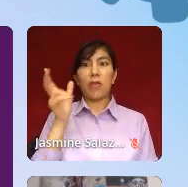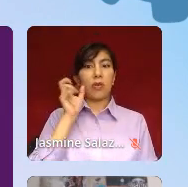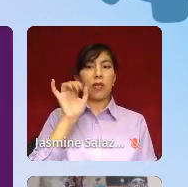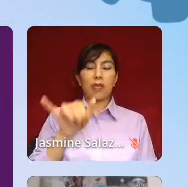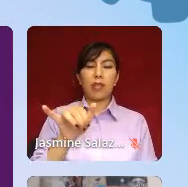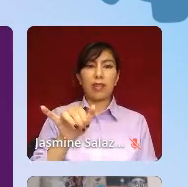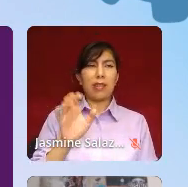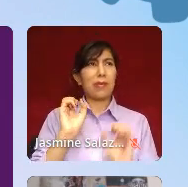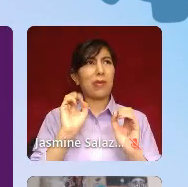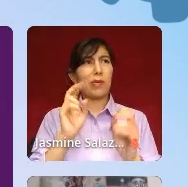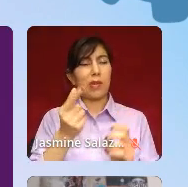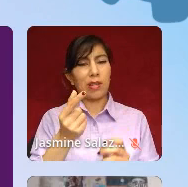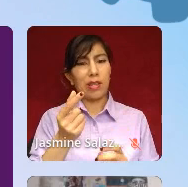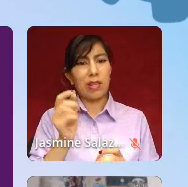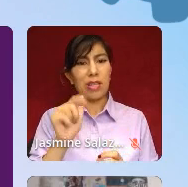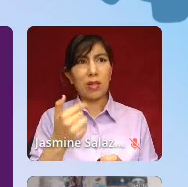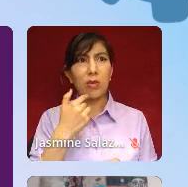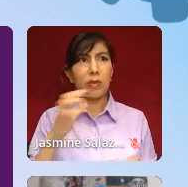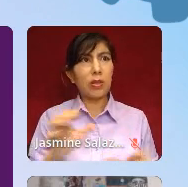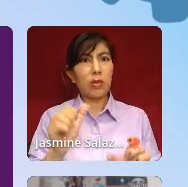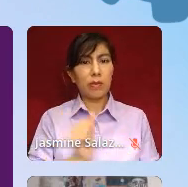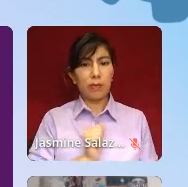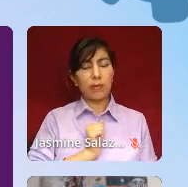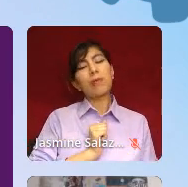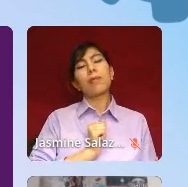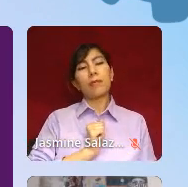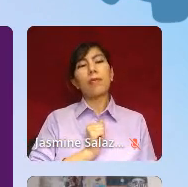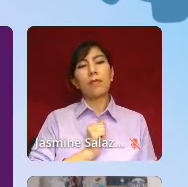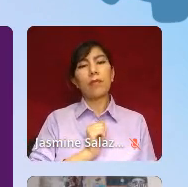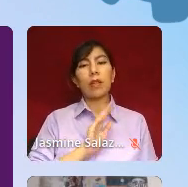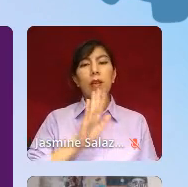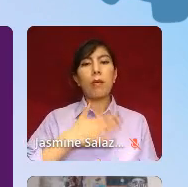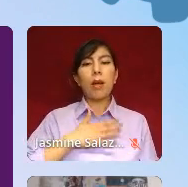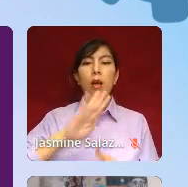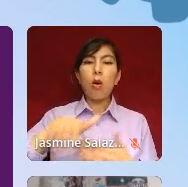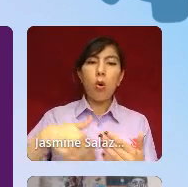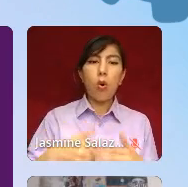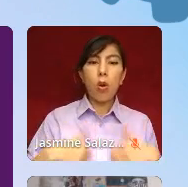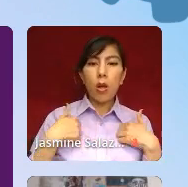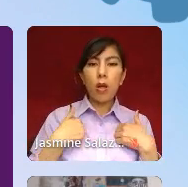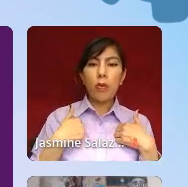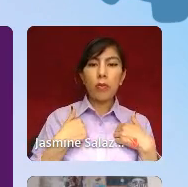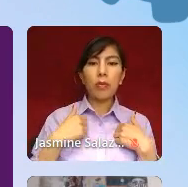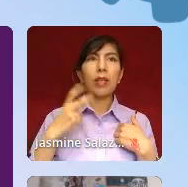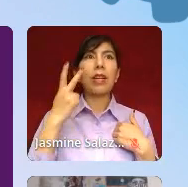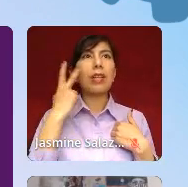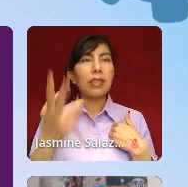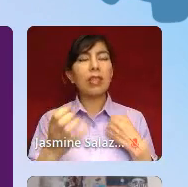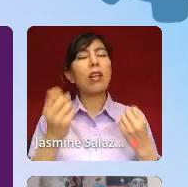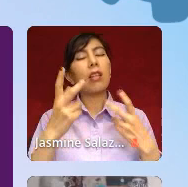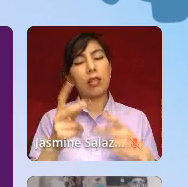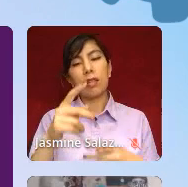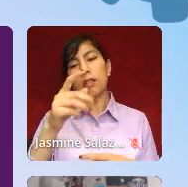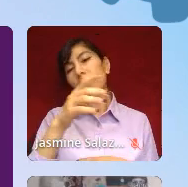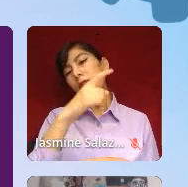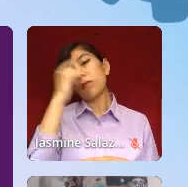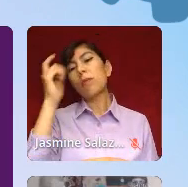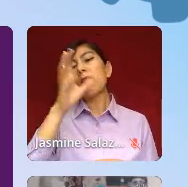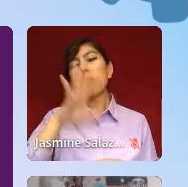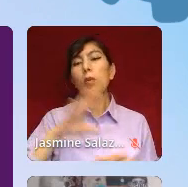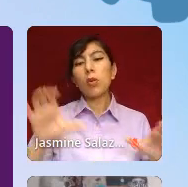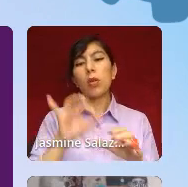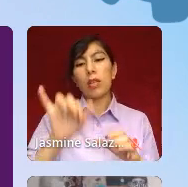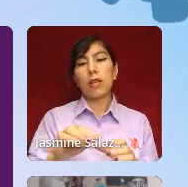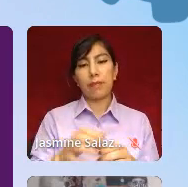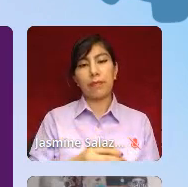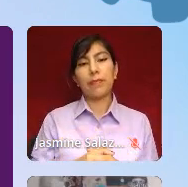I was like, oh my gosh, this is what I've been doing my whole life. And this is what I've seen Black women do a lot. Now, let's